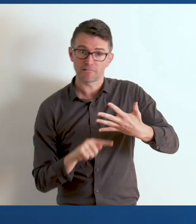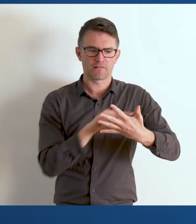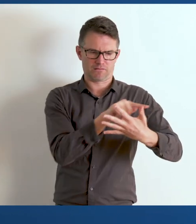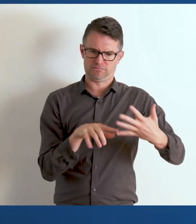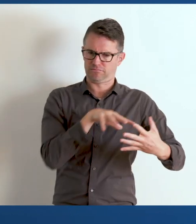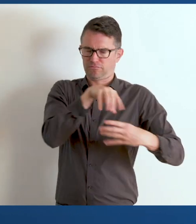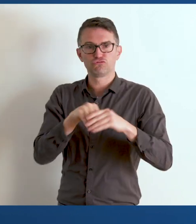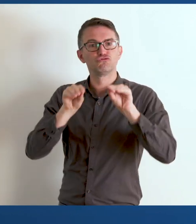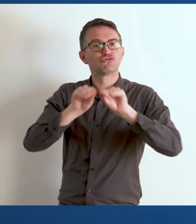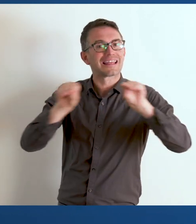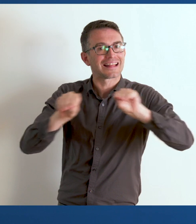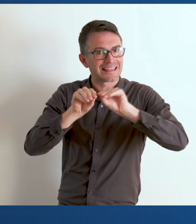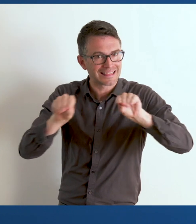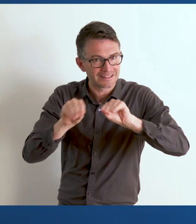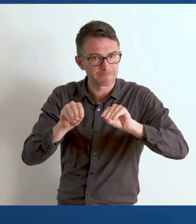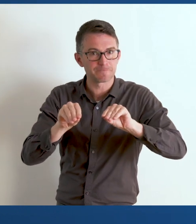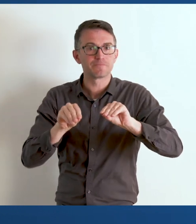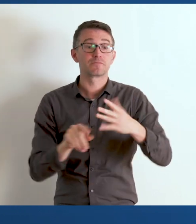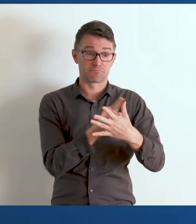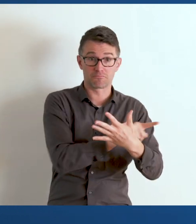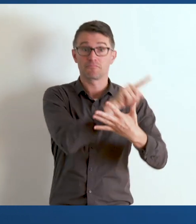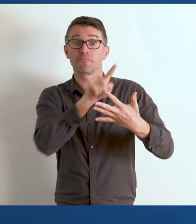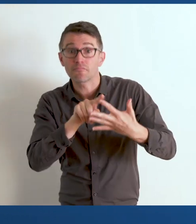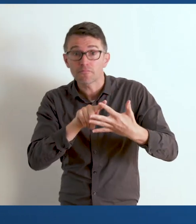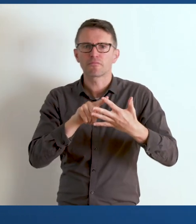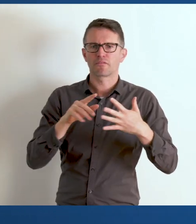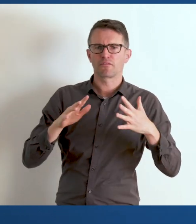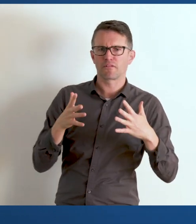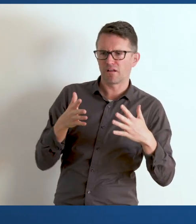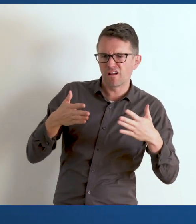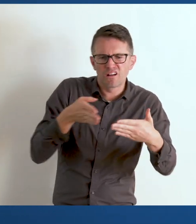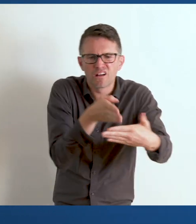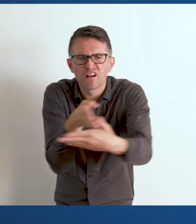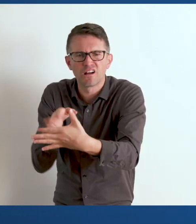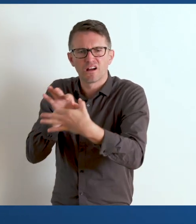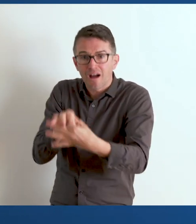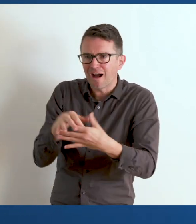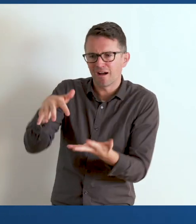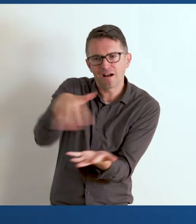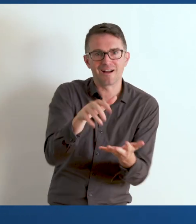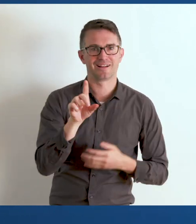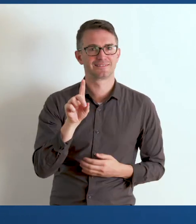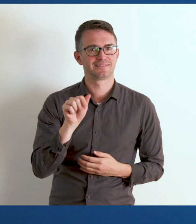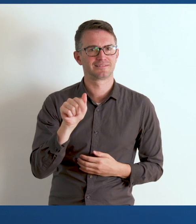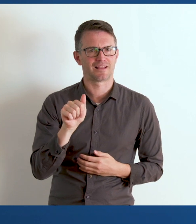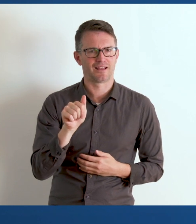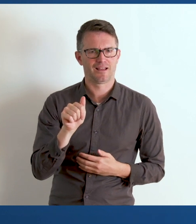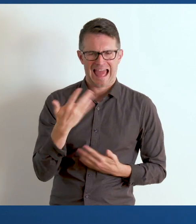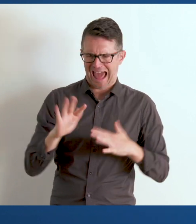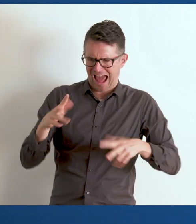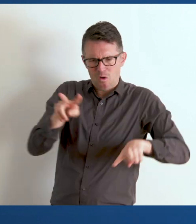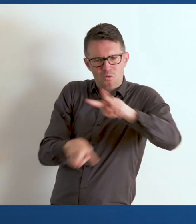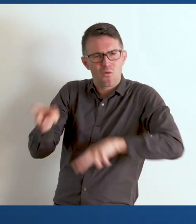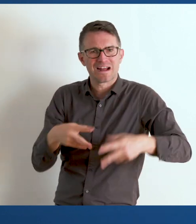of this training material. The first video discusses in collecting data on persons with disabilities and